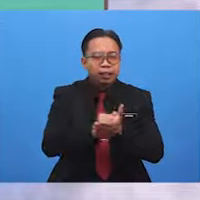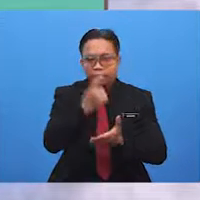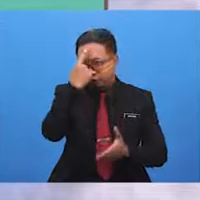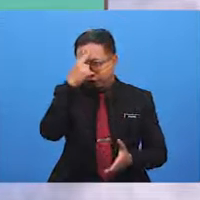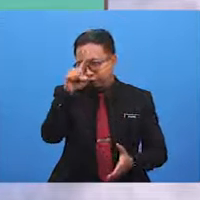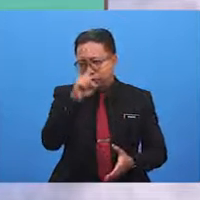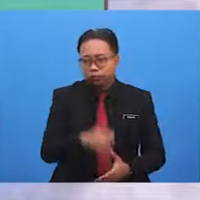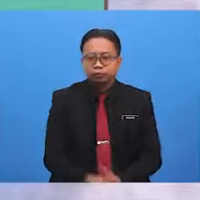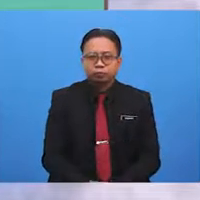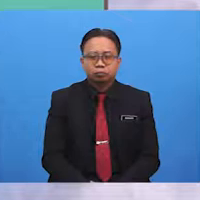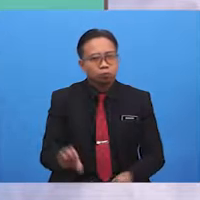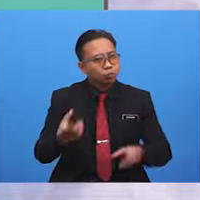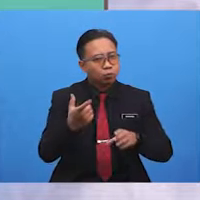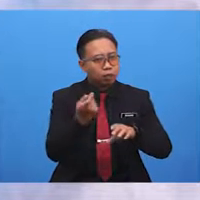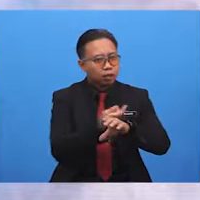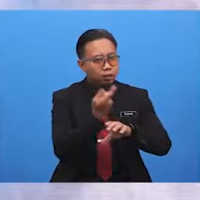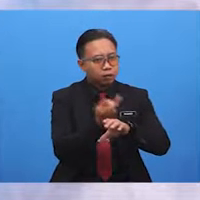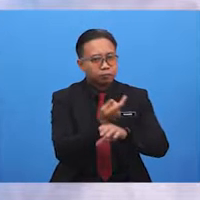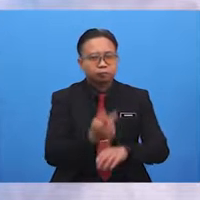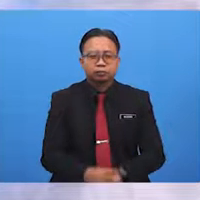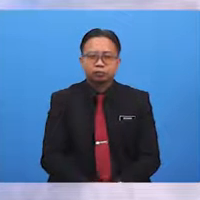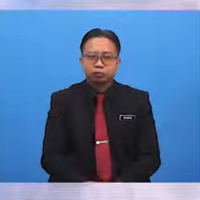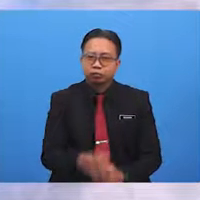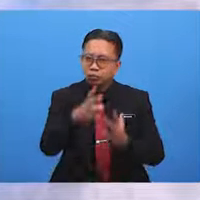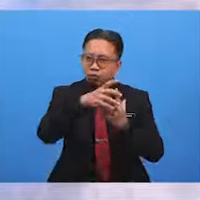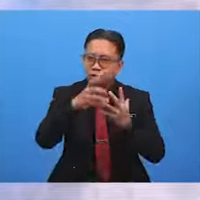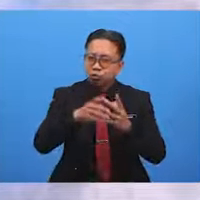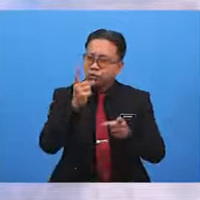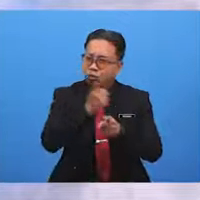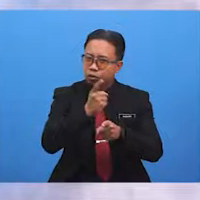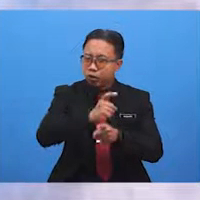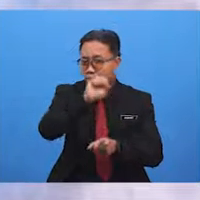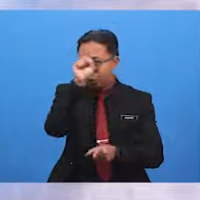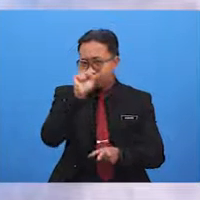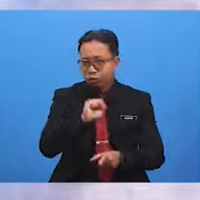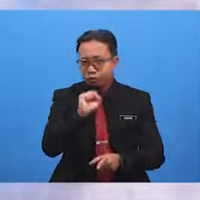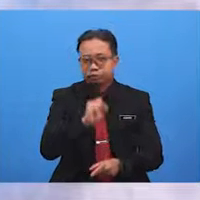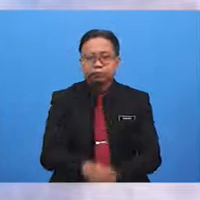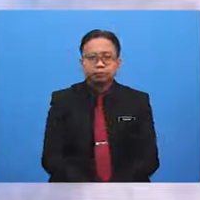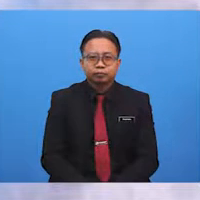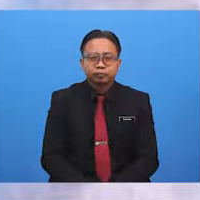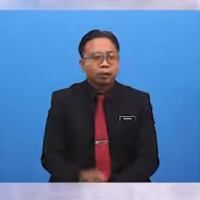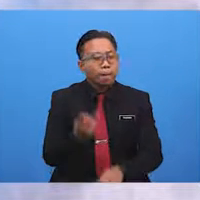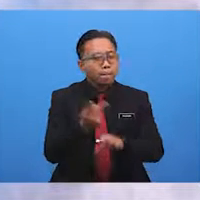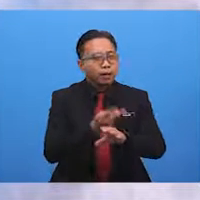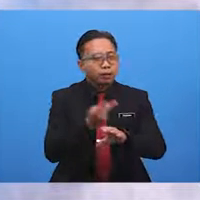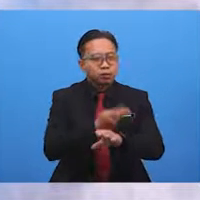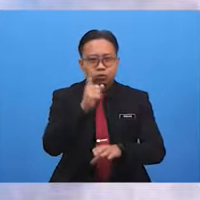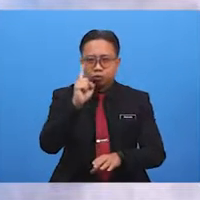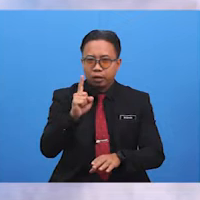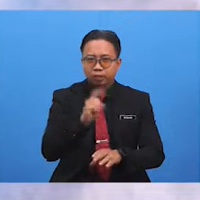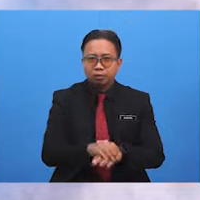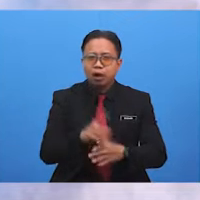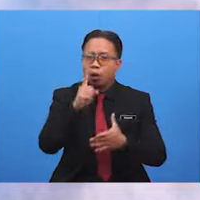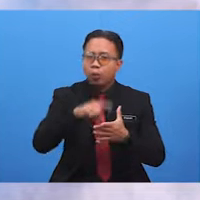do these practices. Choose the correct question. Practice one. What